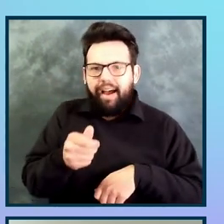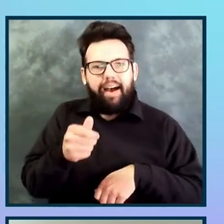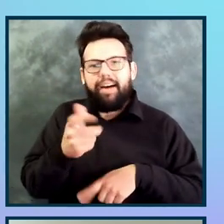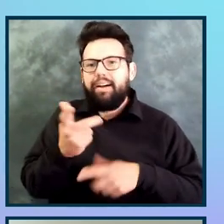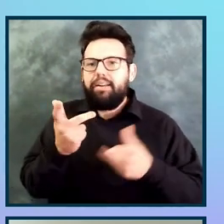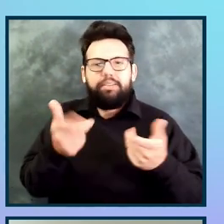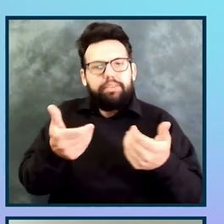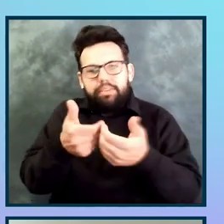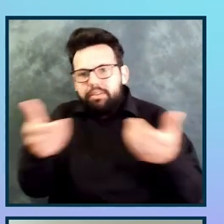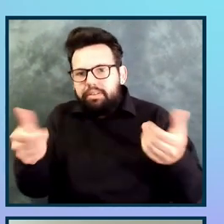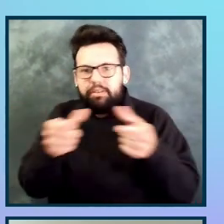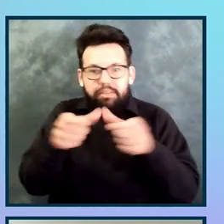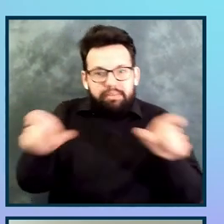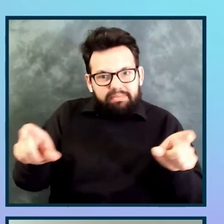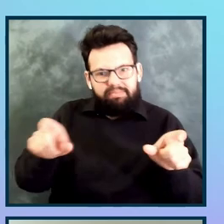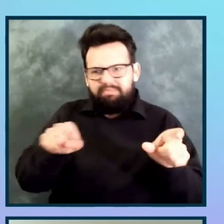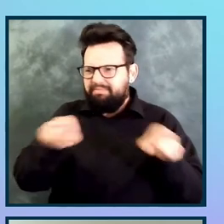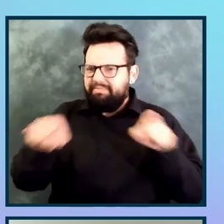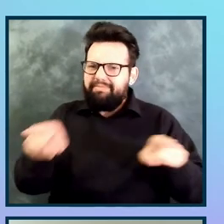them to rely on one another at times.